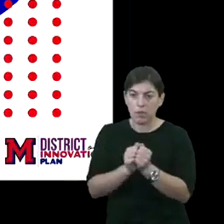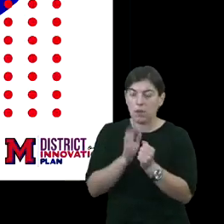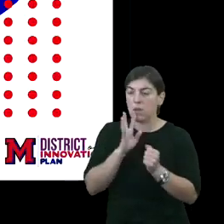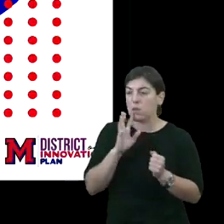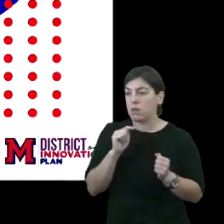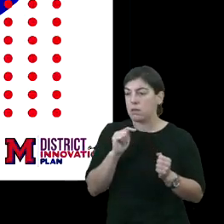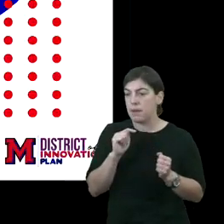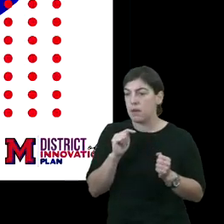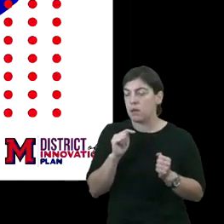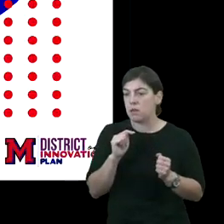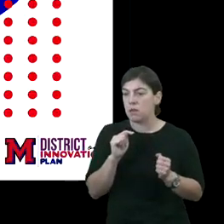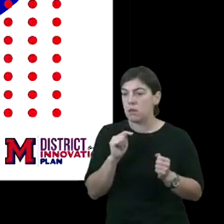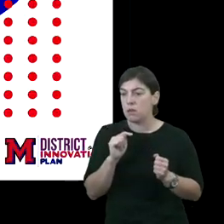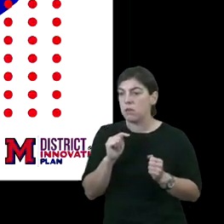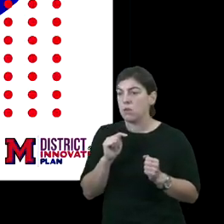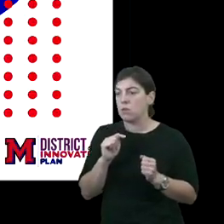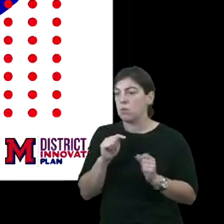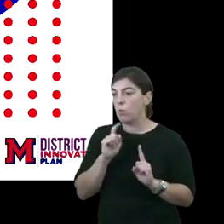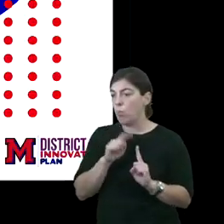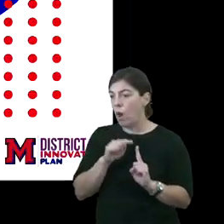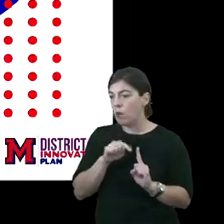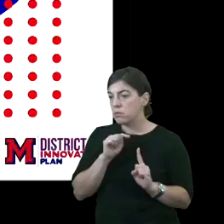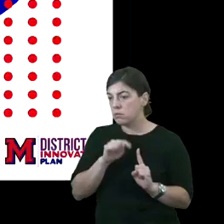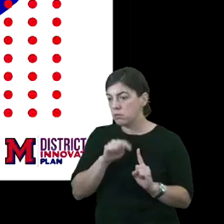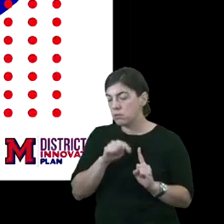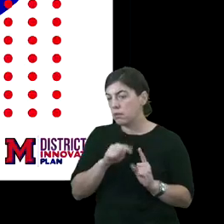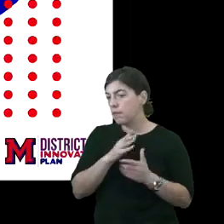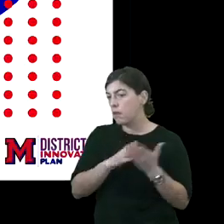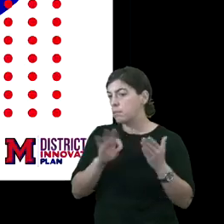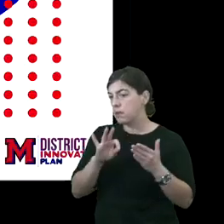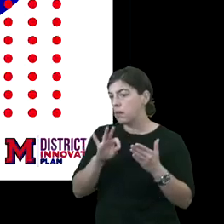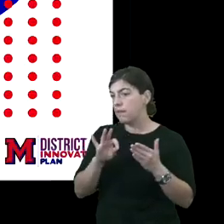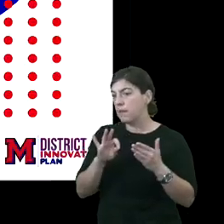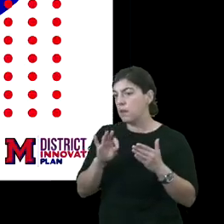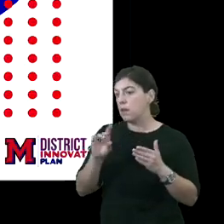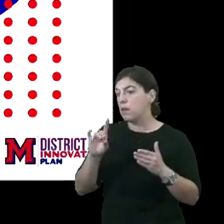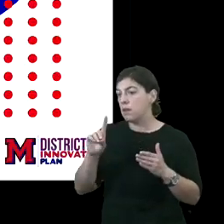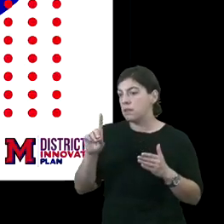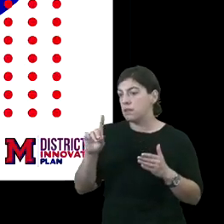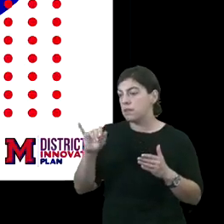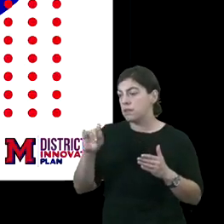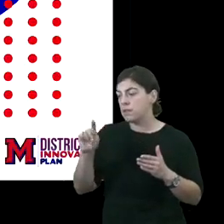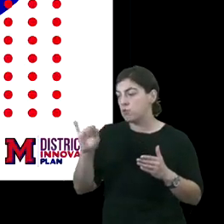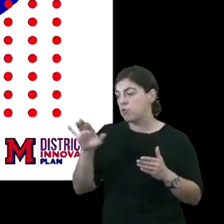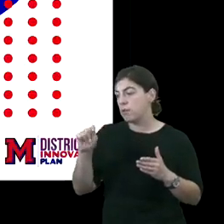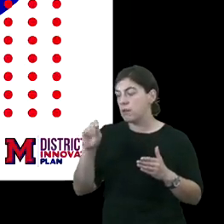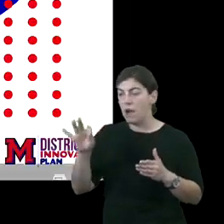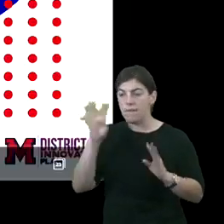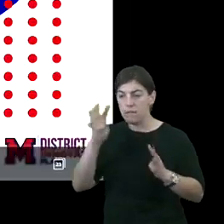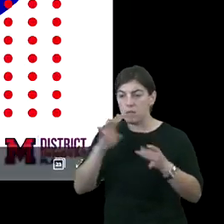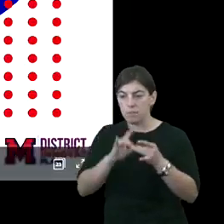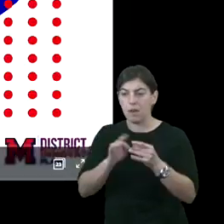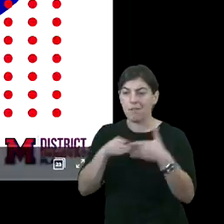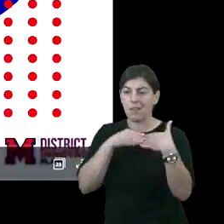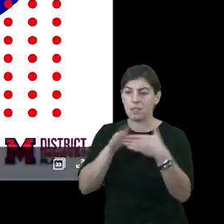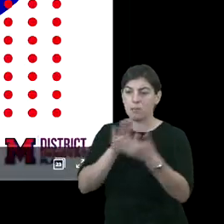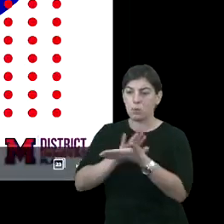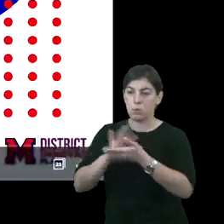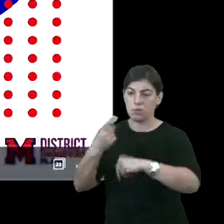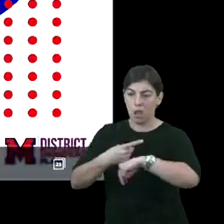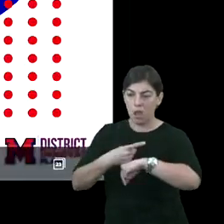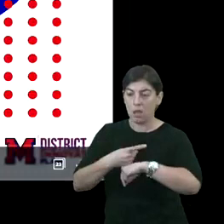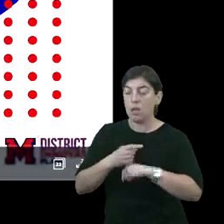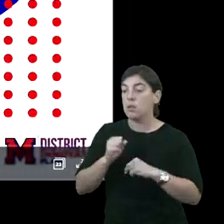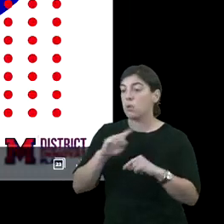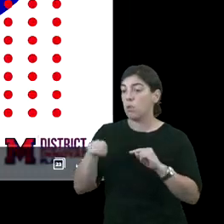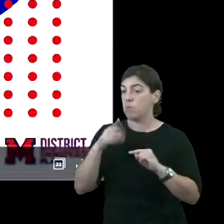about one of the aspects of the district of innovation is around flexible school day. And so when